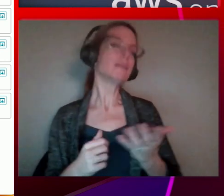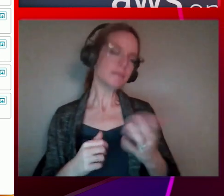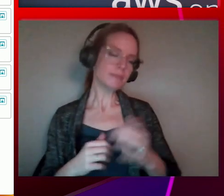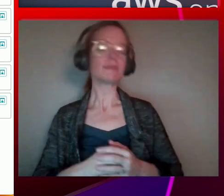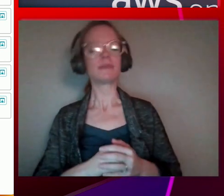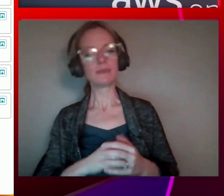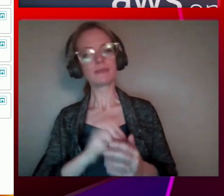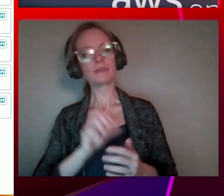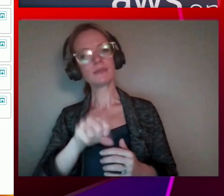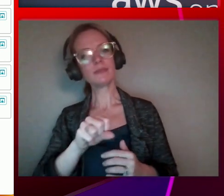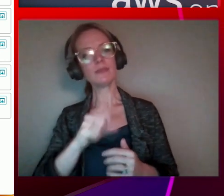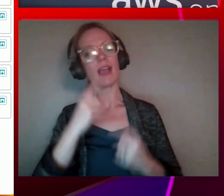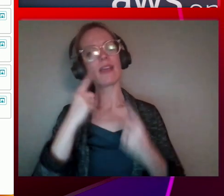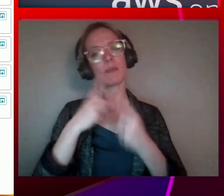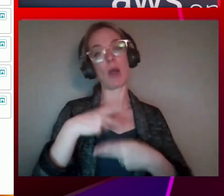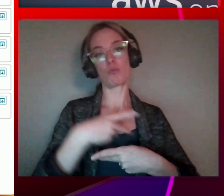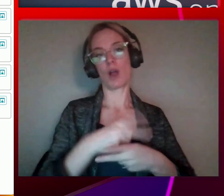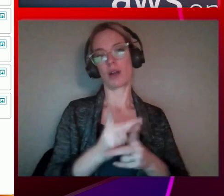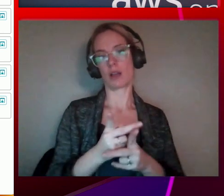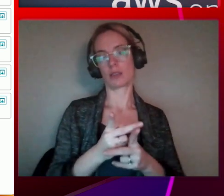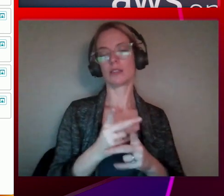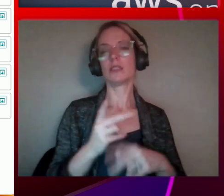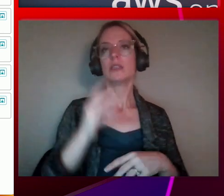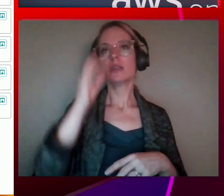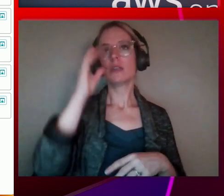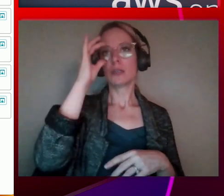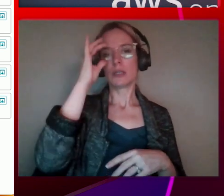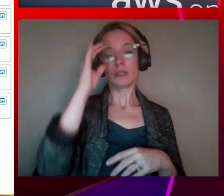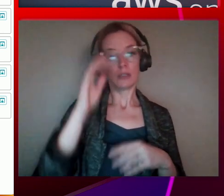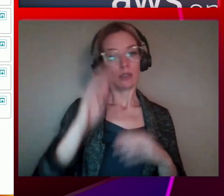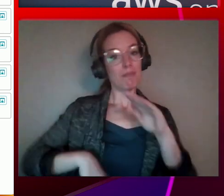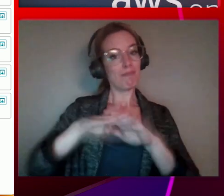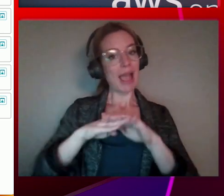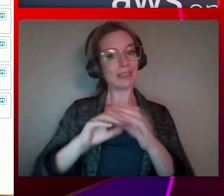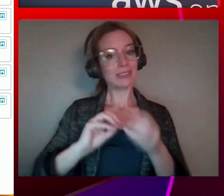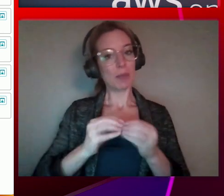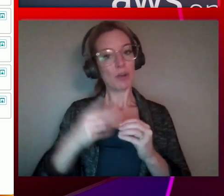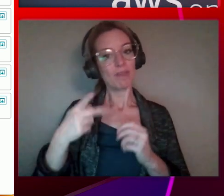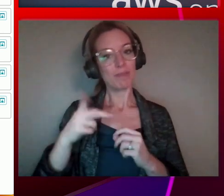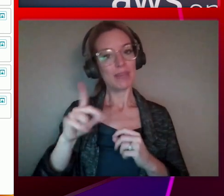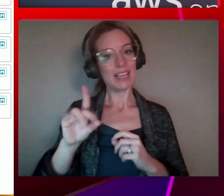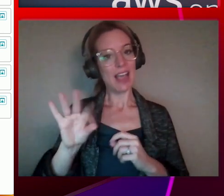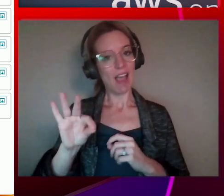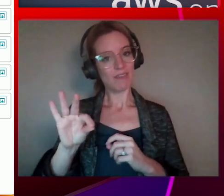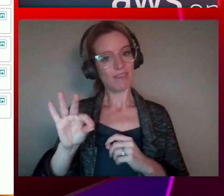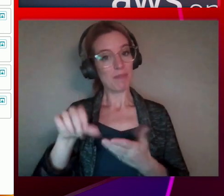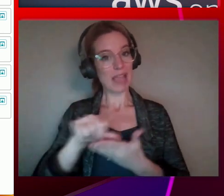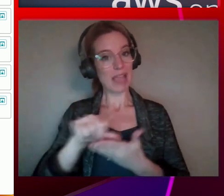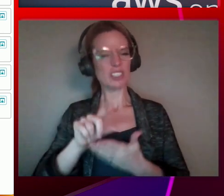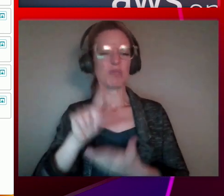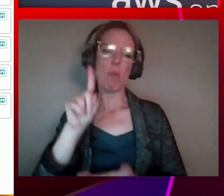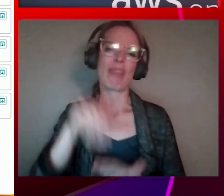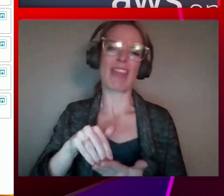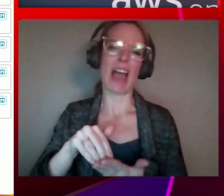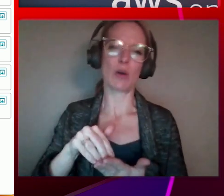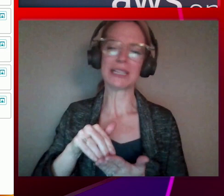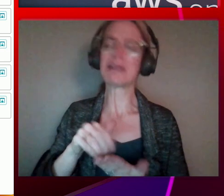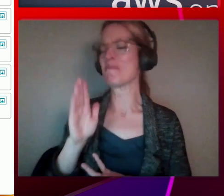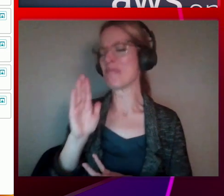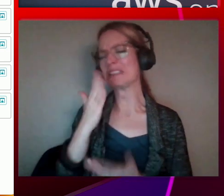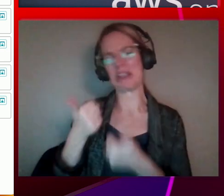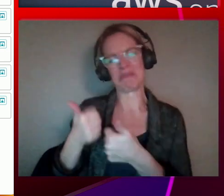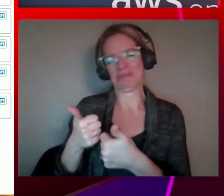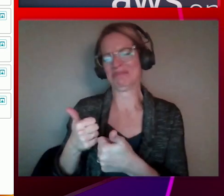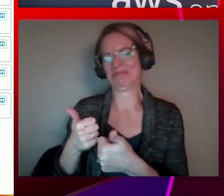we're kind of setting the limit for the number of PDF pages to be a thousand as an example. That seems reasonable, you know. It should be. Over a thousand